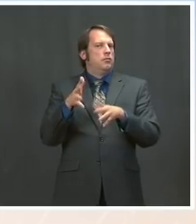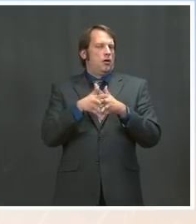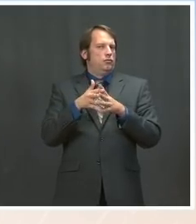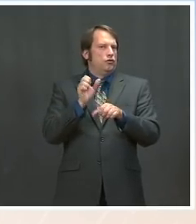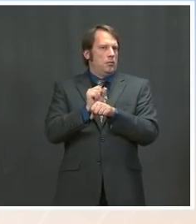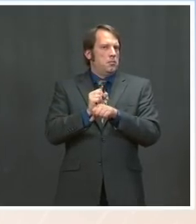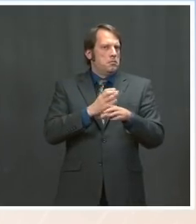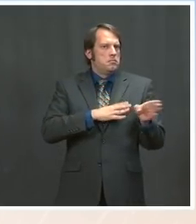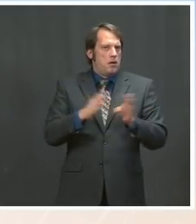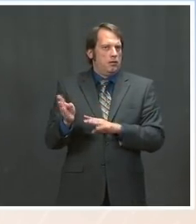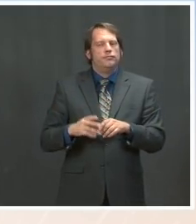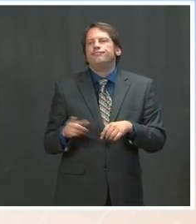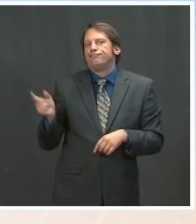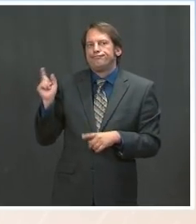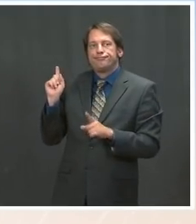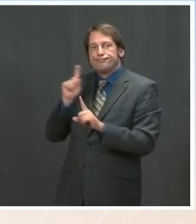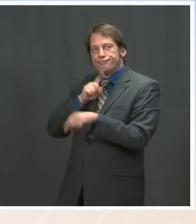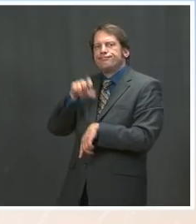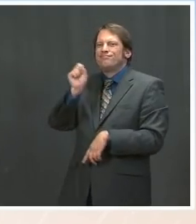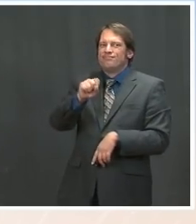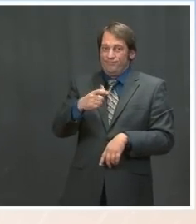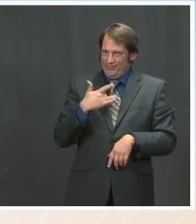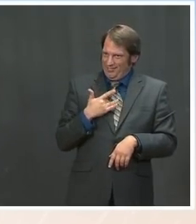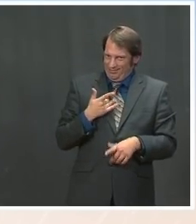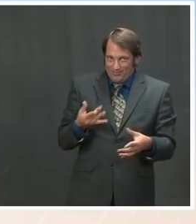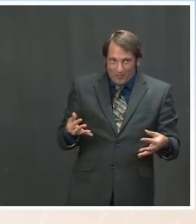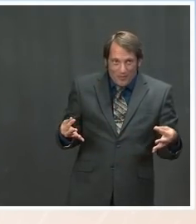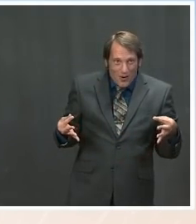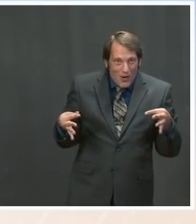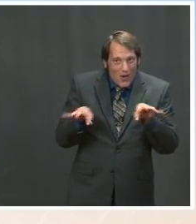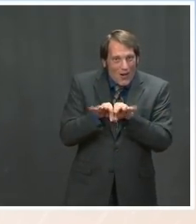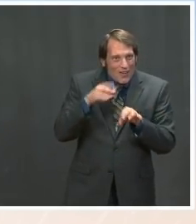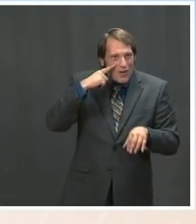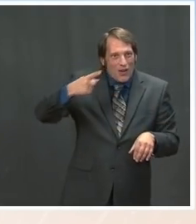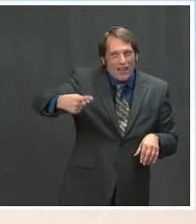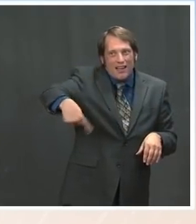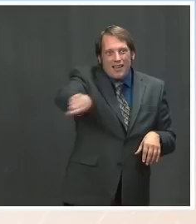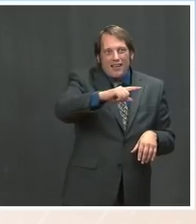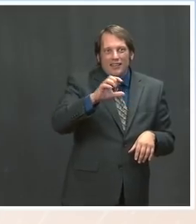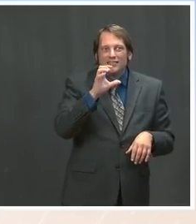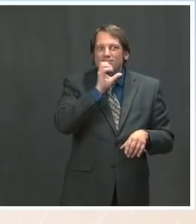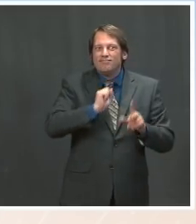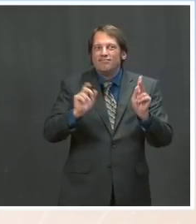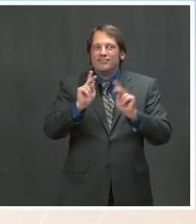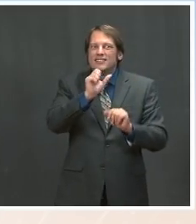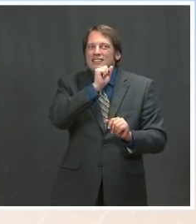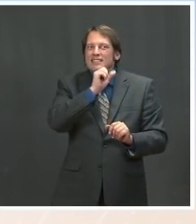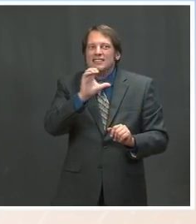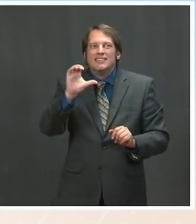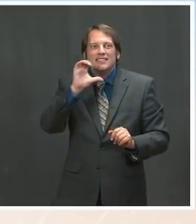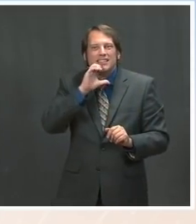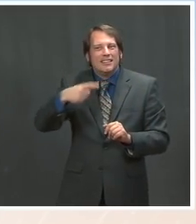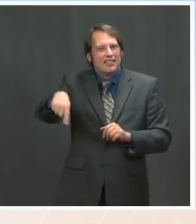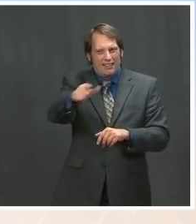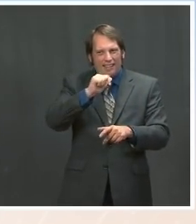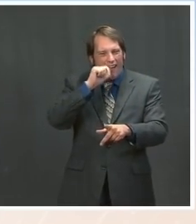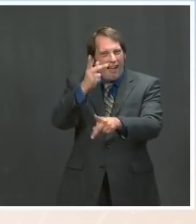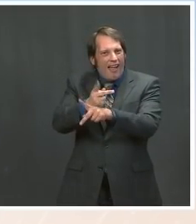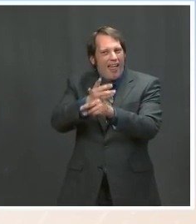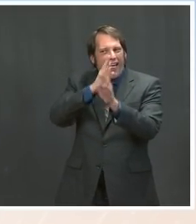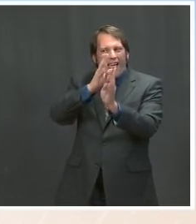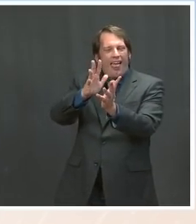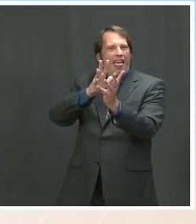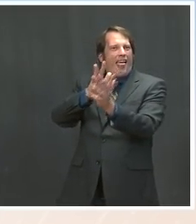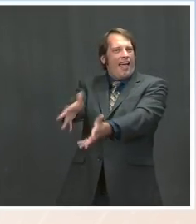imperative, and that will help address what we see as a caregiving crisis in our country where 2 million women have left the workforce. A